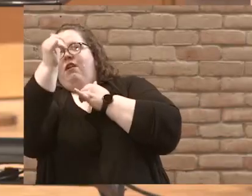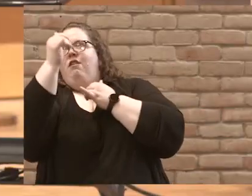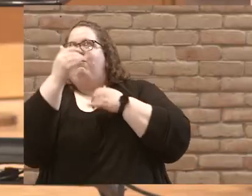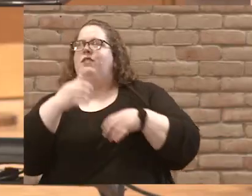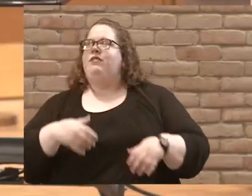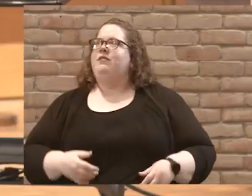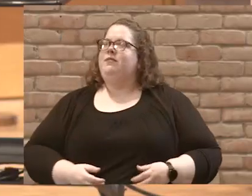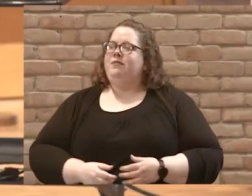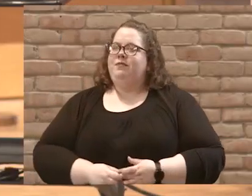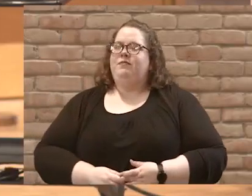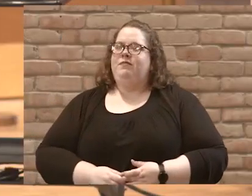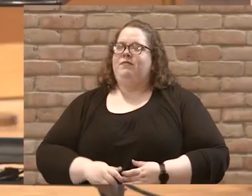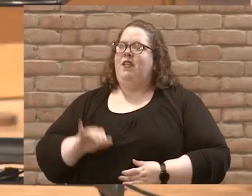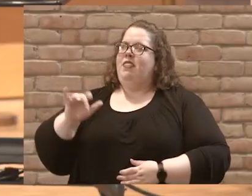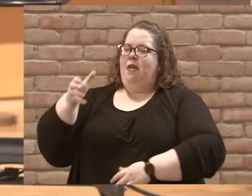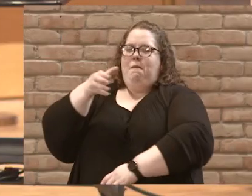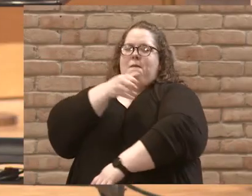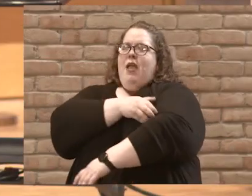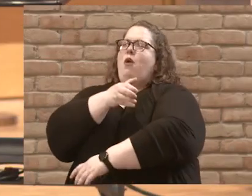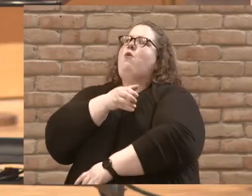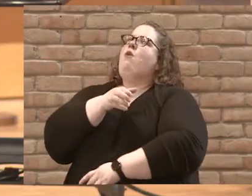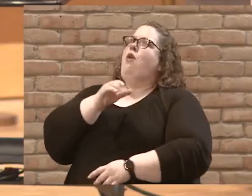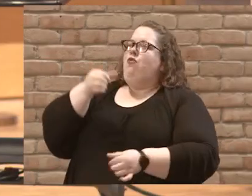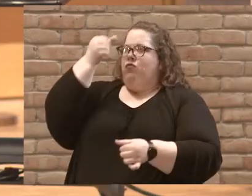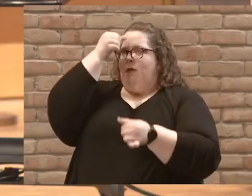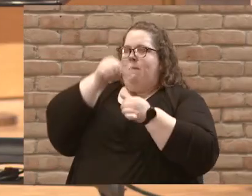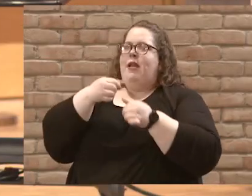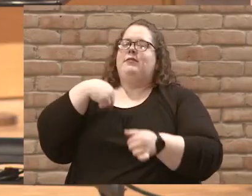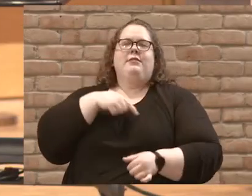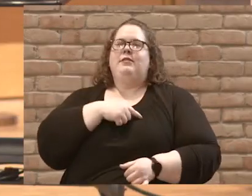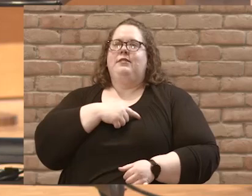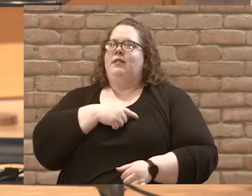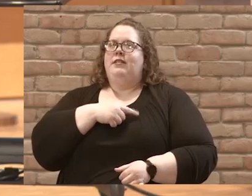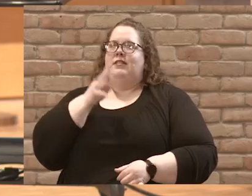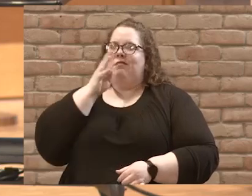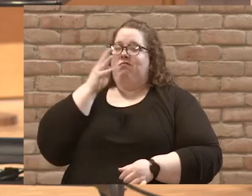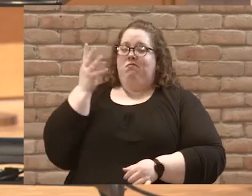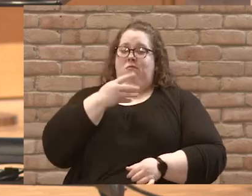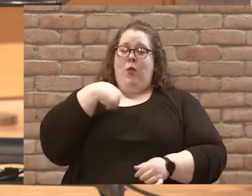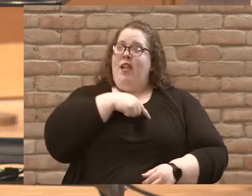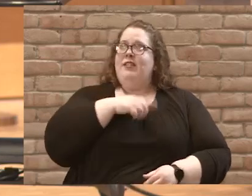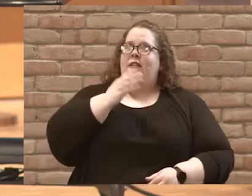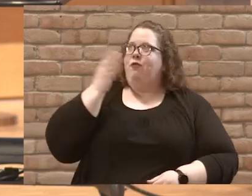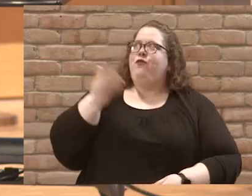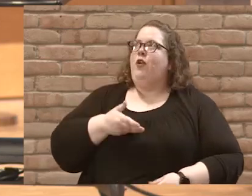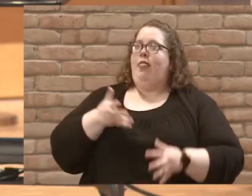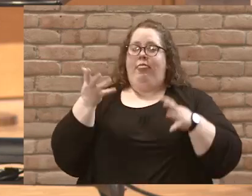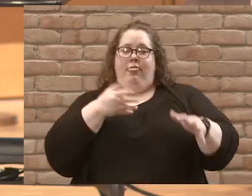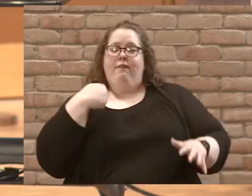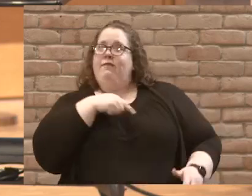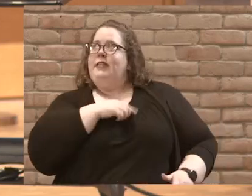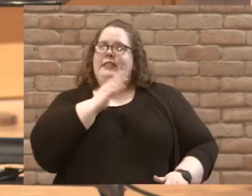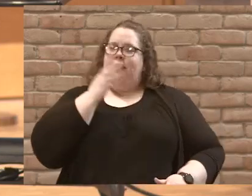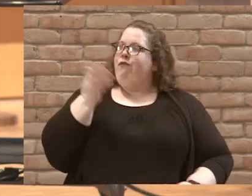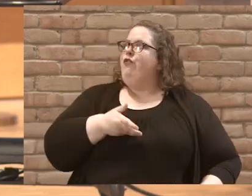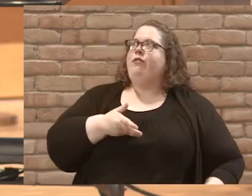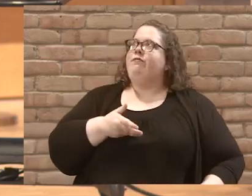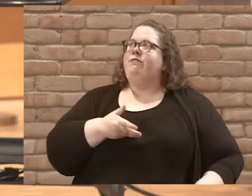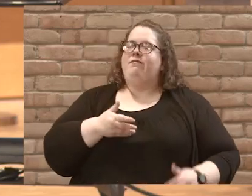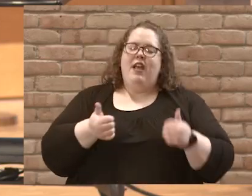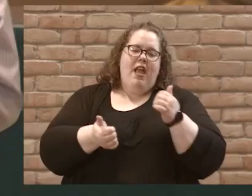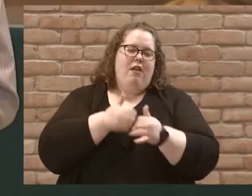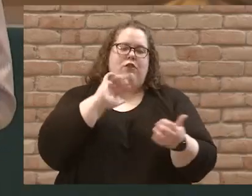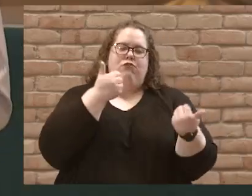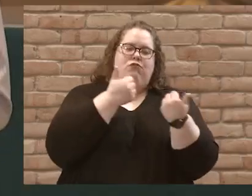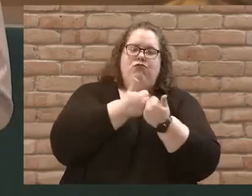A power that reminds us he will never leave us alone in any storm that we